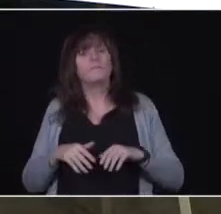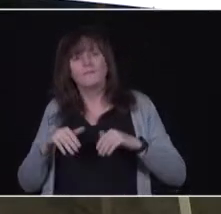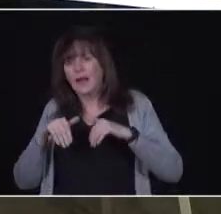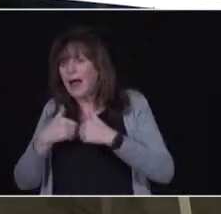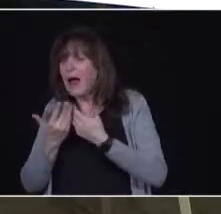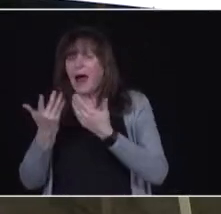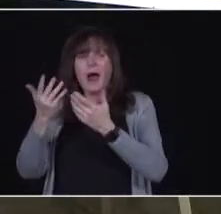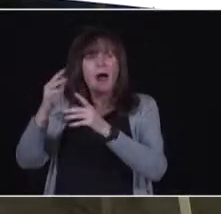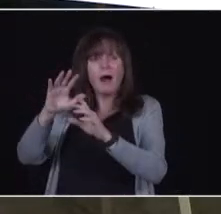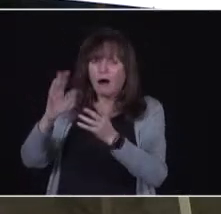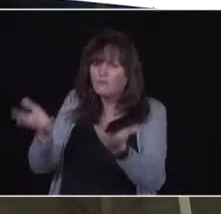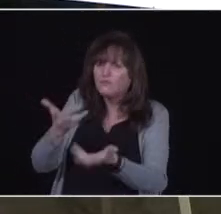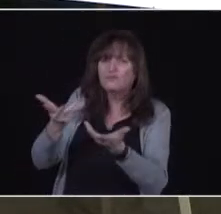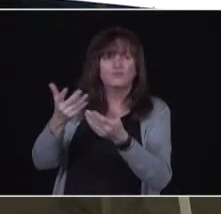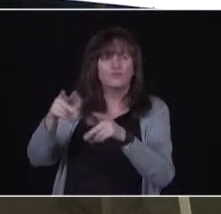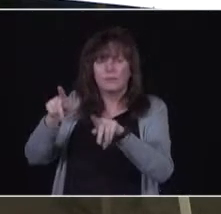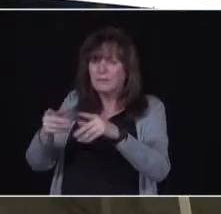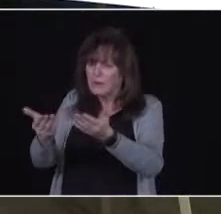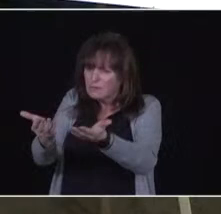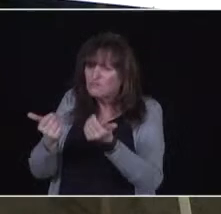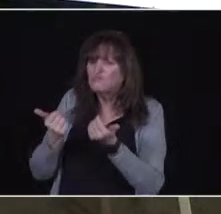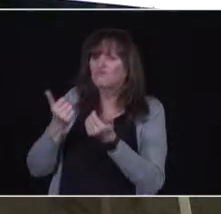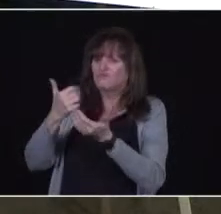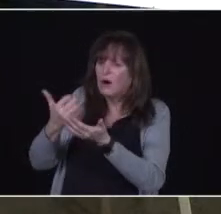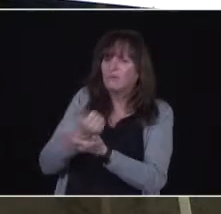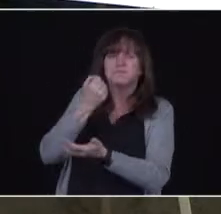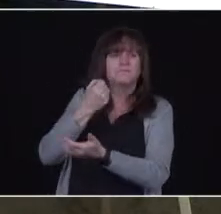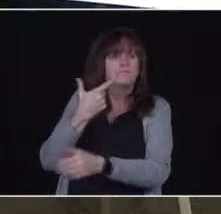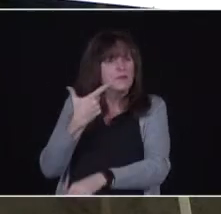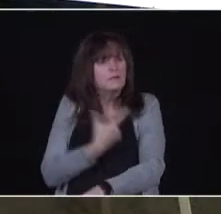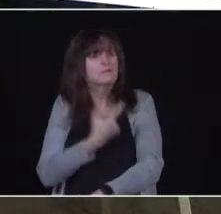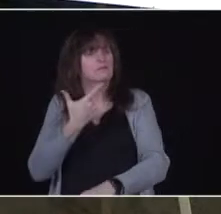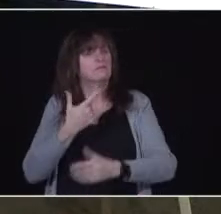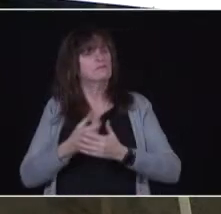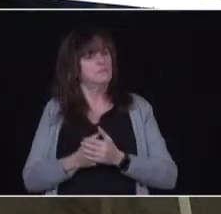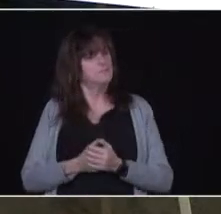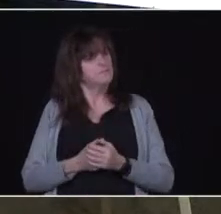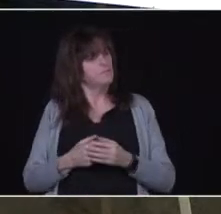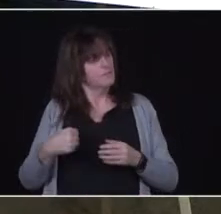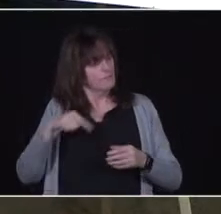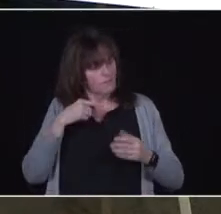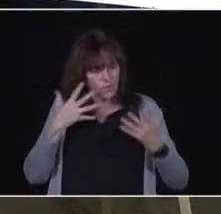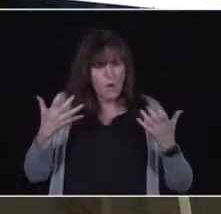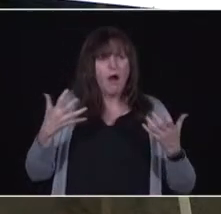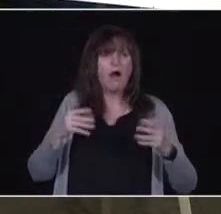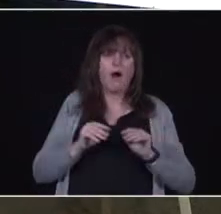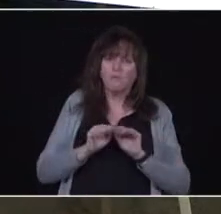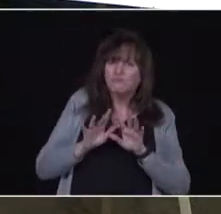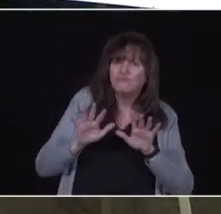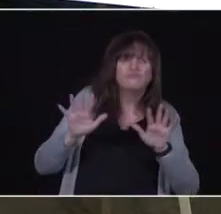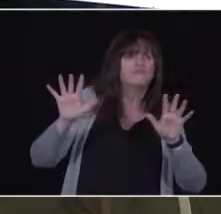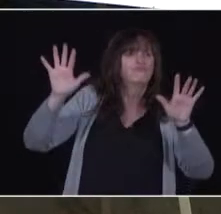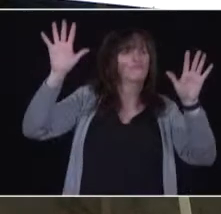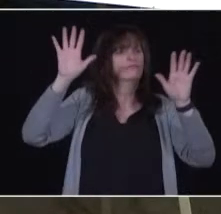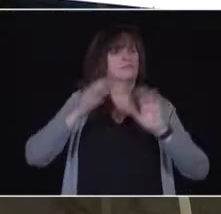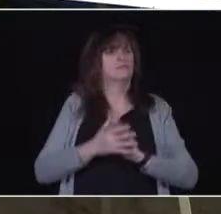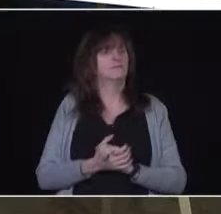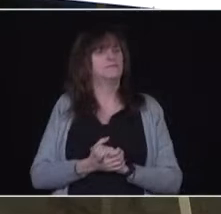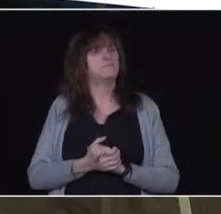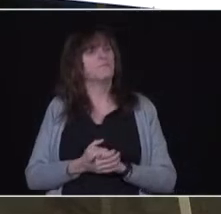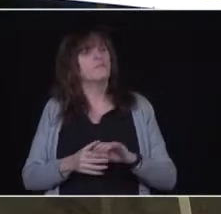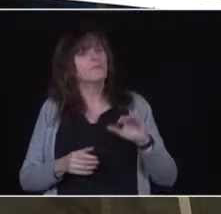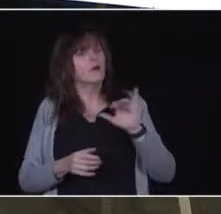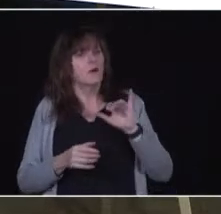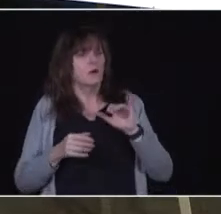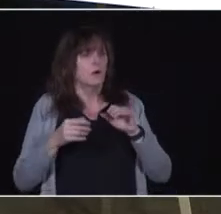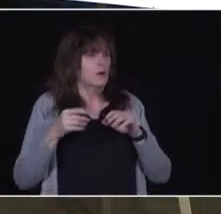available, in this case, the vaccination program that we want to roll out to them. But secondly, instead of taking the hospitals as the way to roll